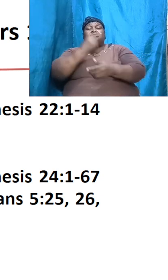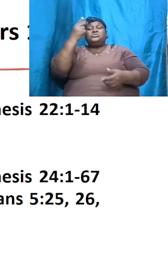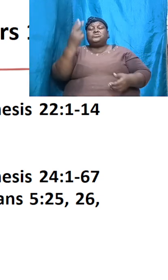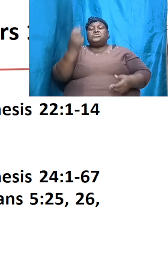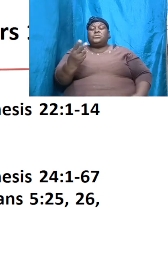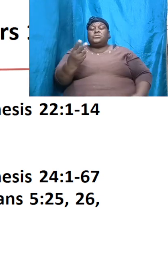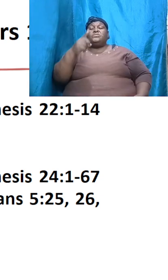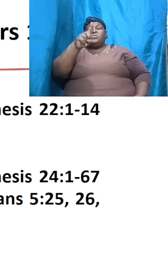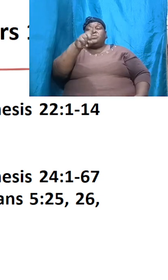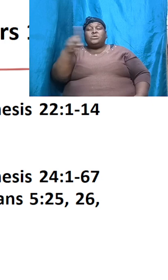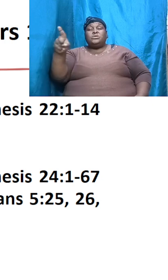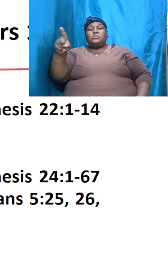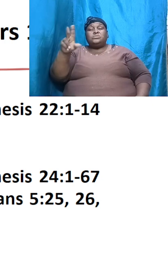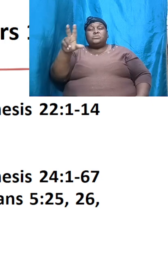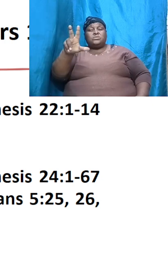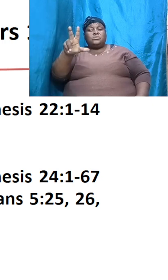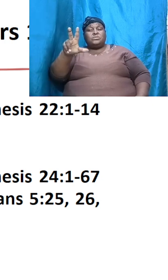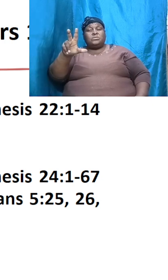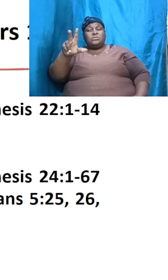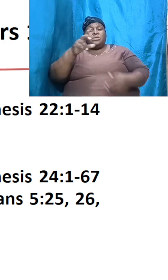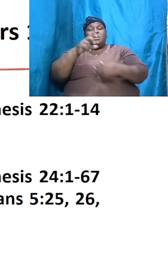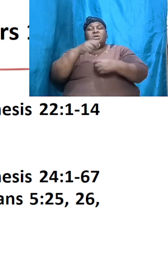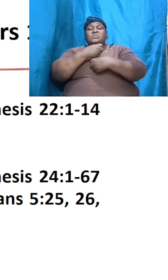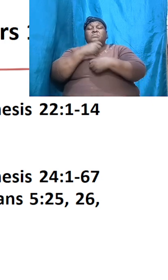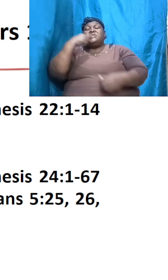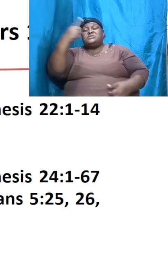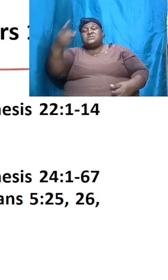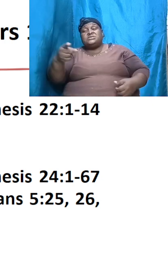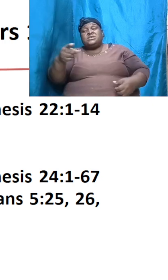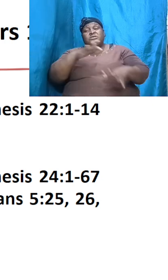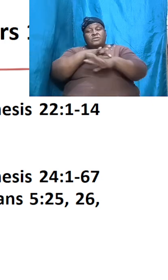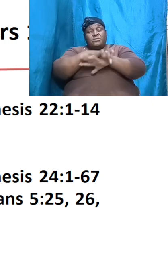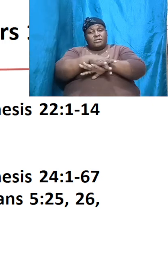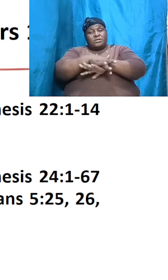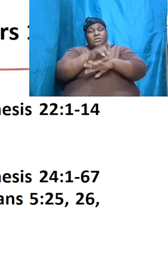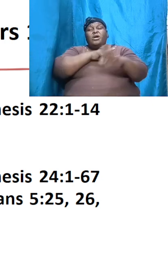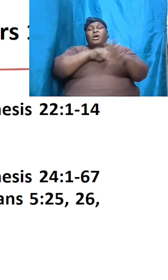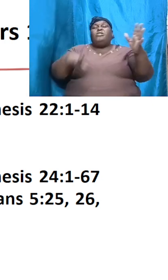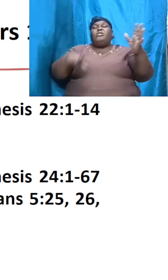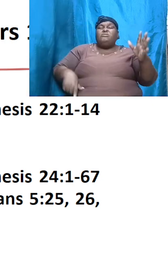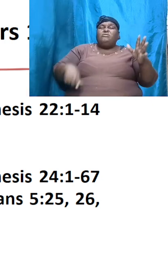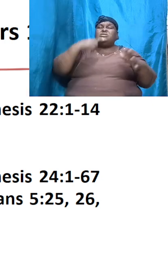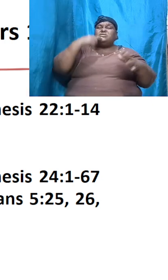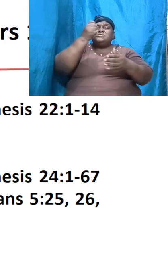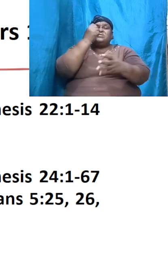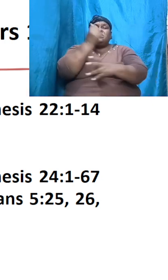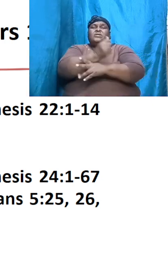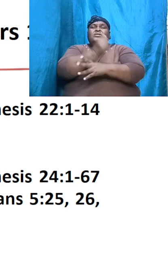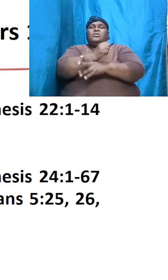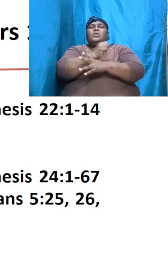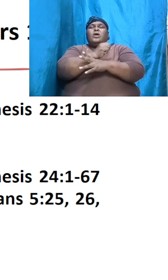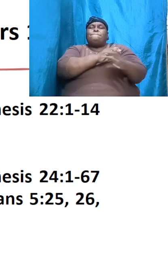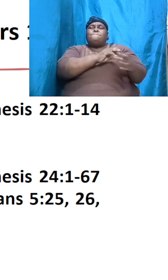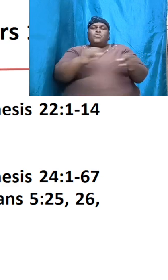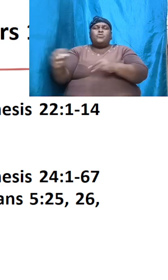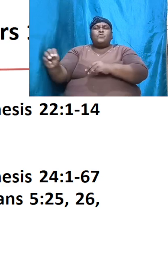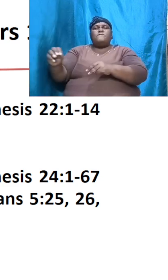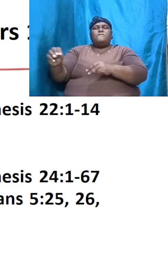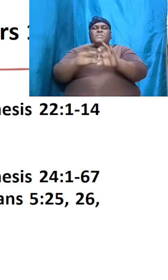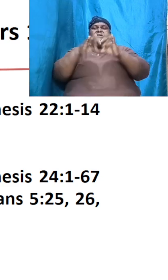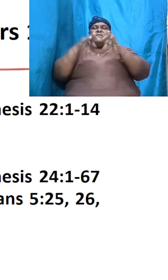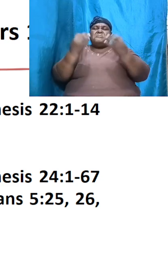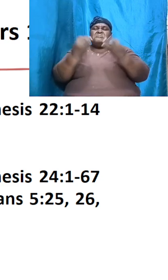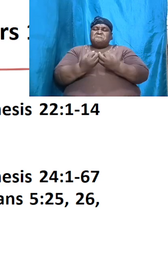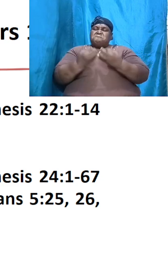3 we made mention of it earlier now the Lord hath said to Abraham get me out of thy country and from thy kindred and from thy